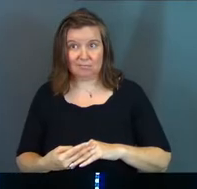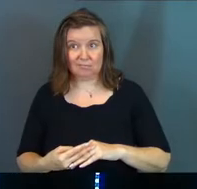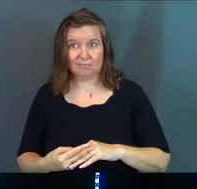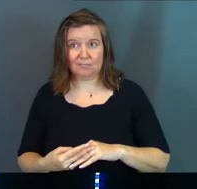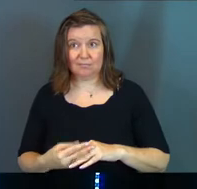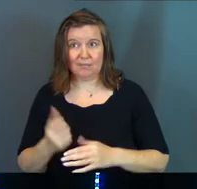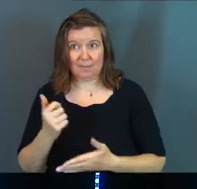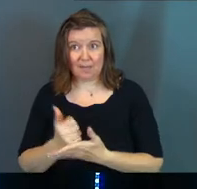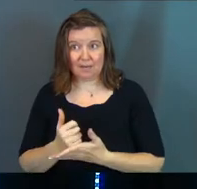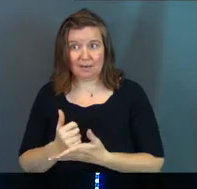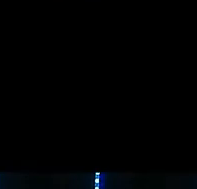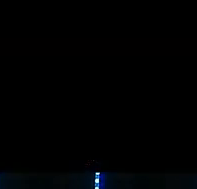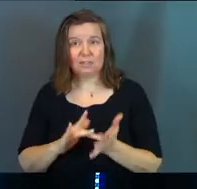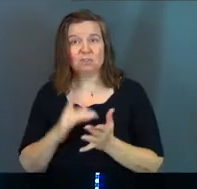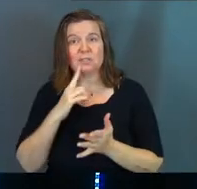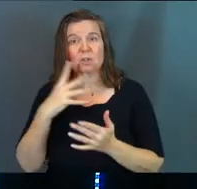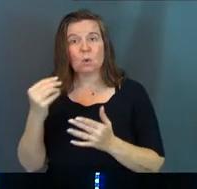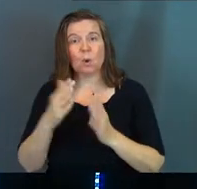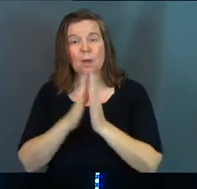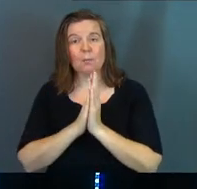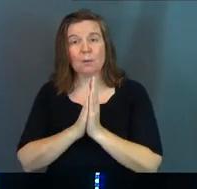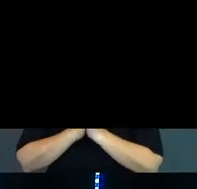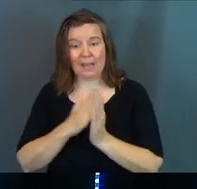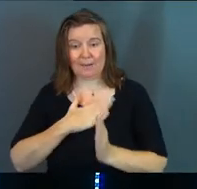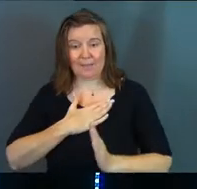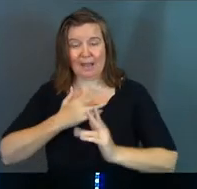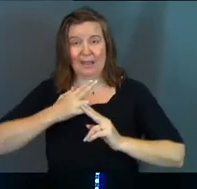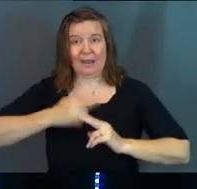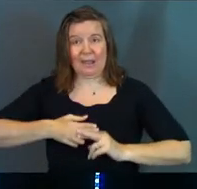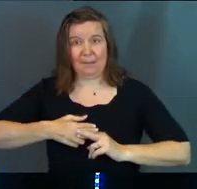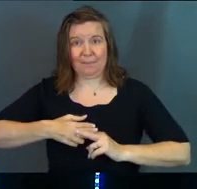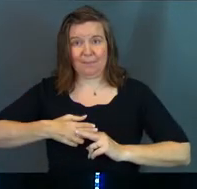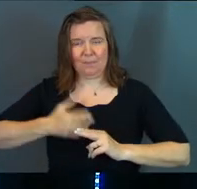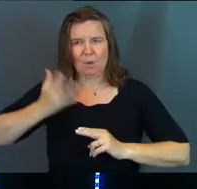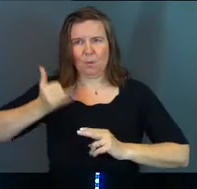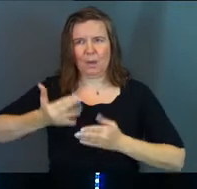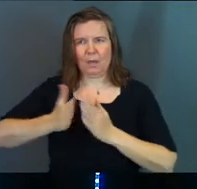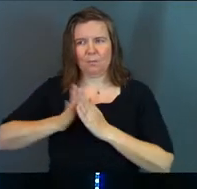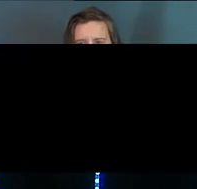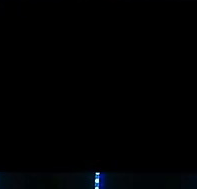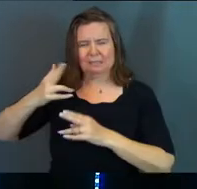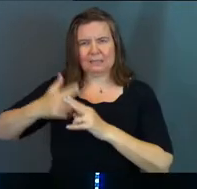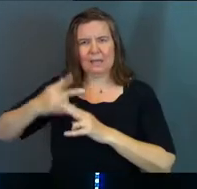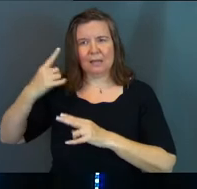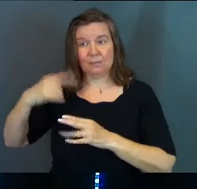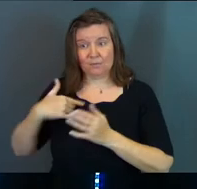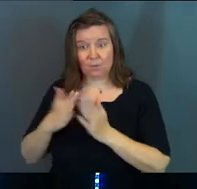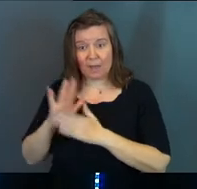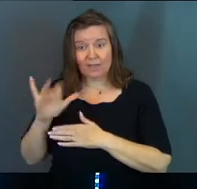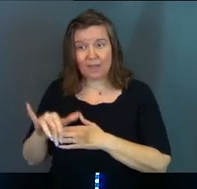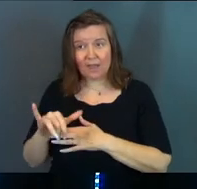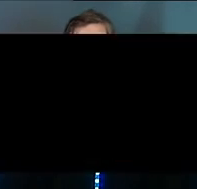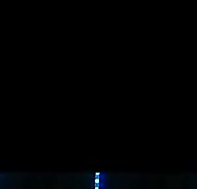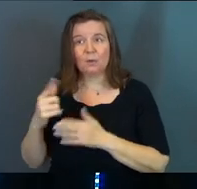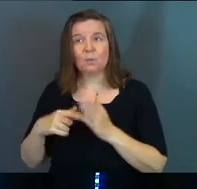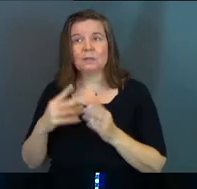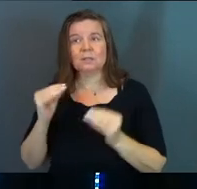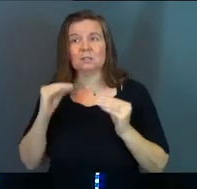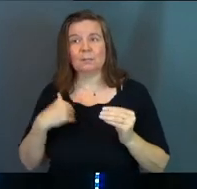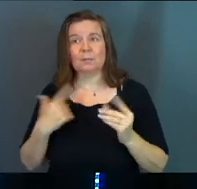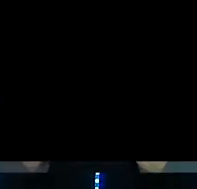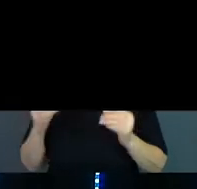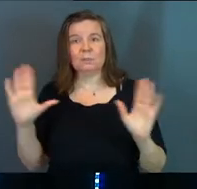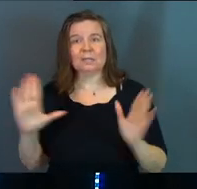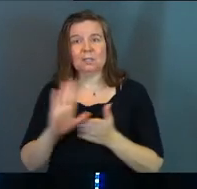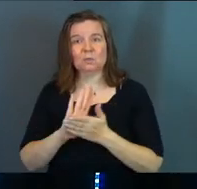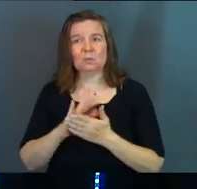like lightning. And Jesus said you go and pray in my name. Why do we pray in his name? You ever ask that? It's like that's what they taught me to